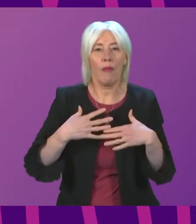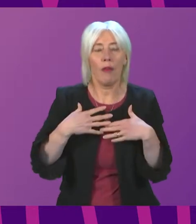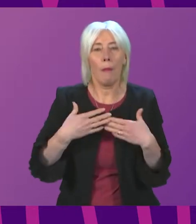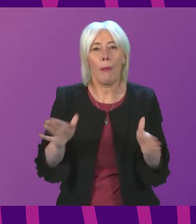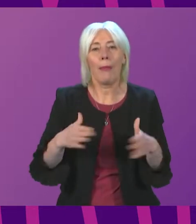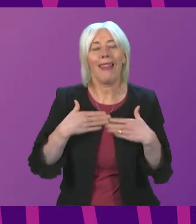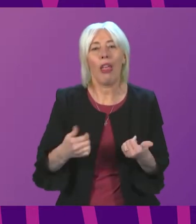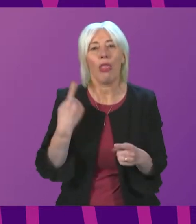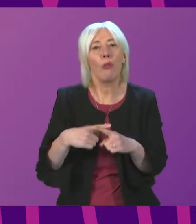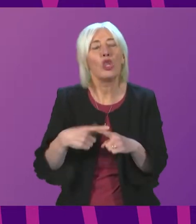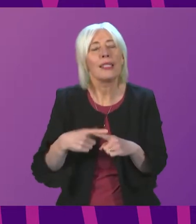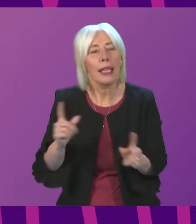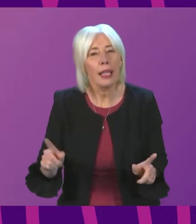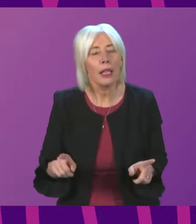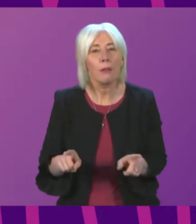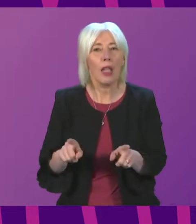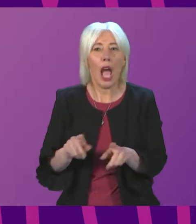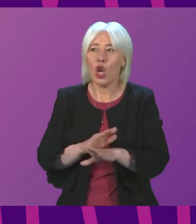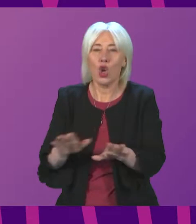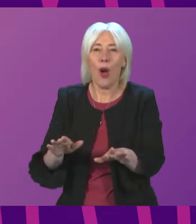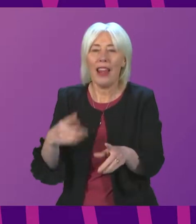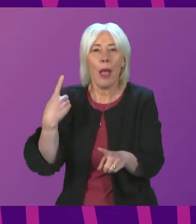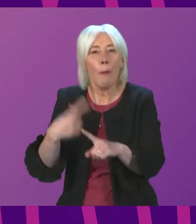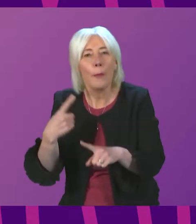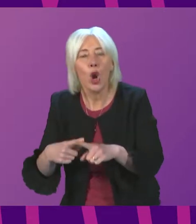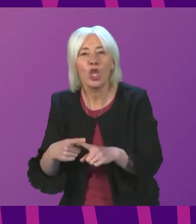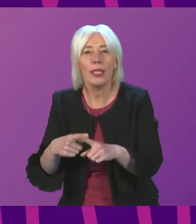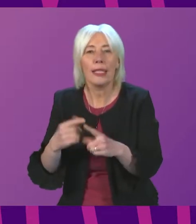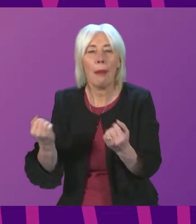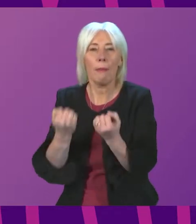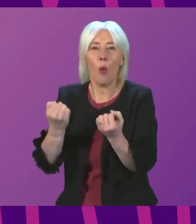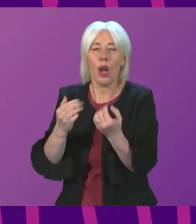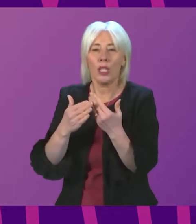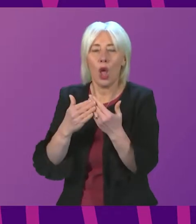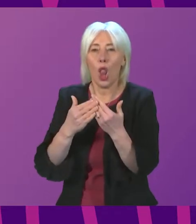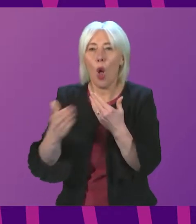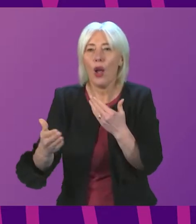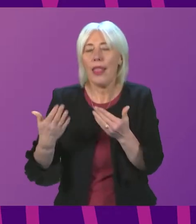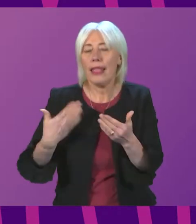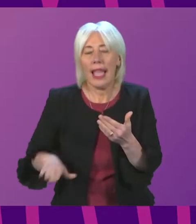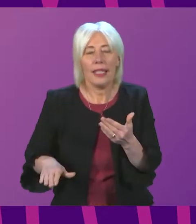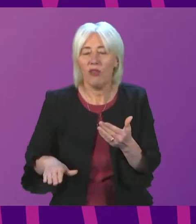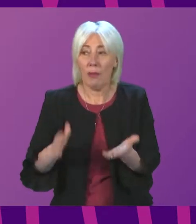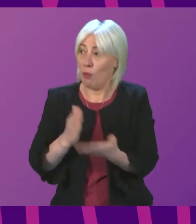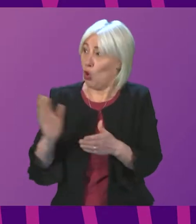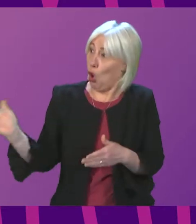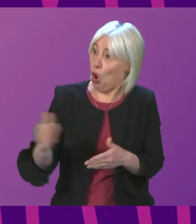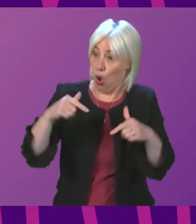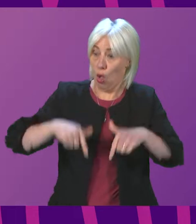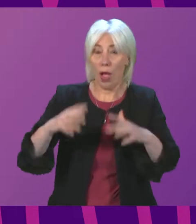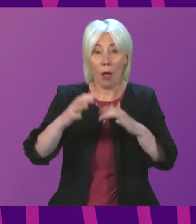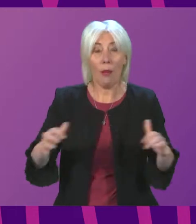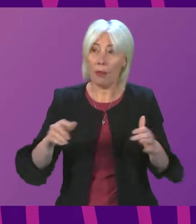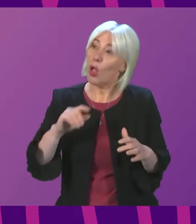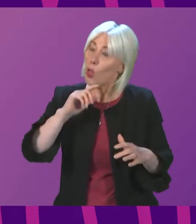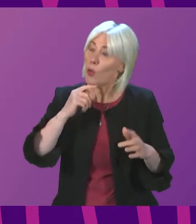and to not having any emergency powers on the statute book for longer than necessary. And I'm sure everybody across this Parliament will rise to